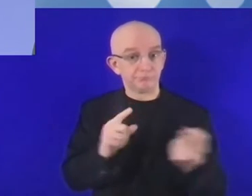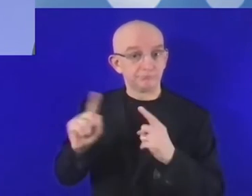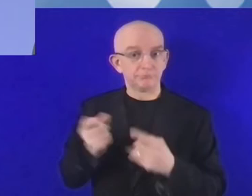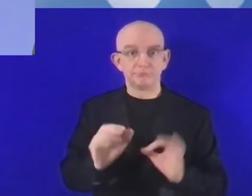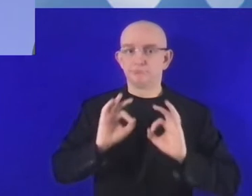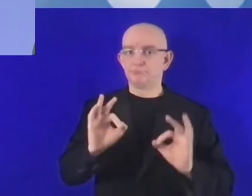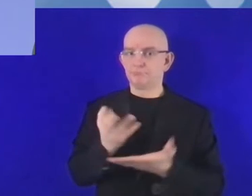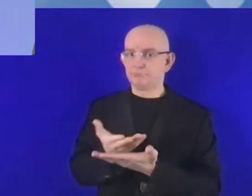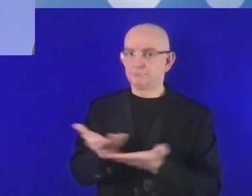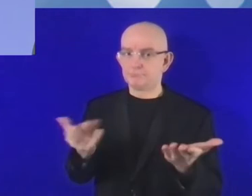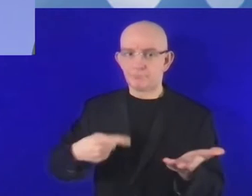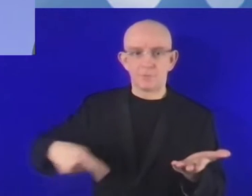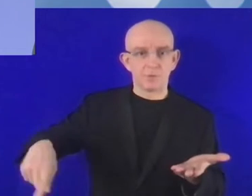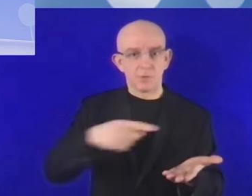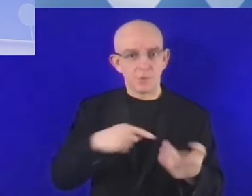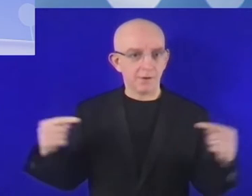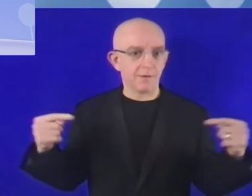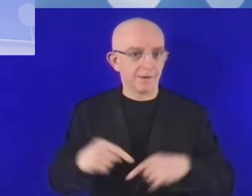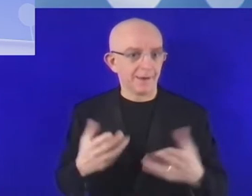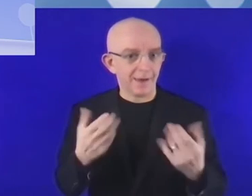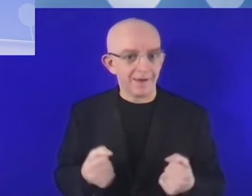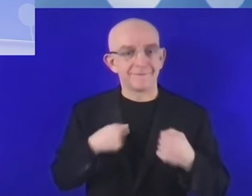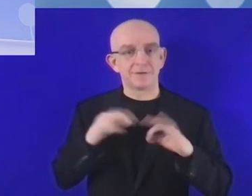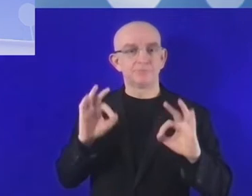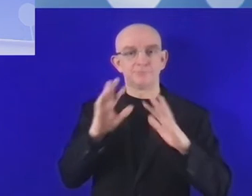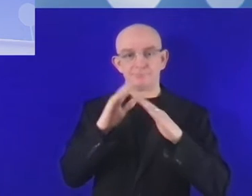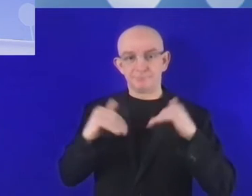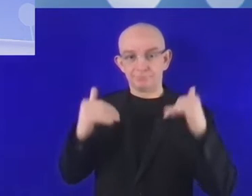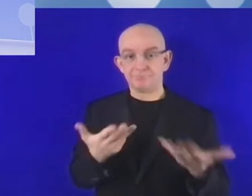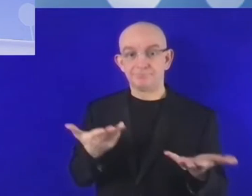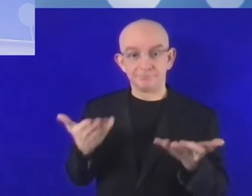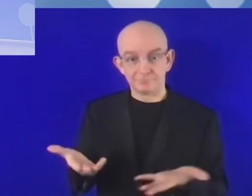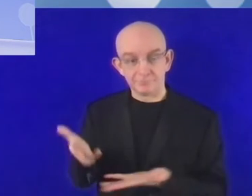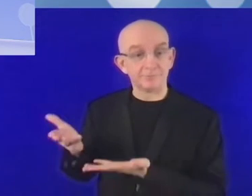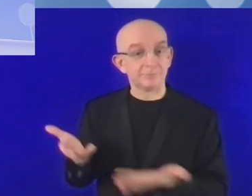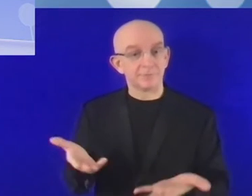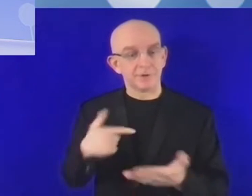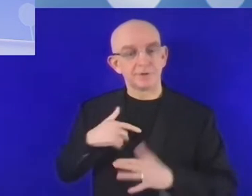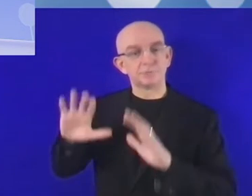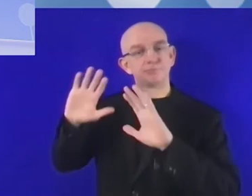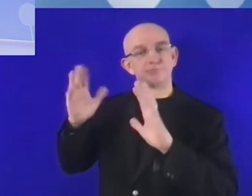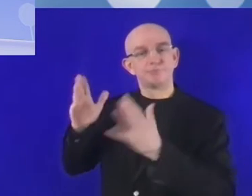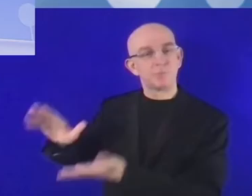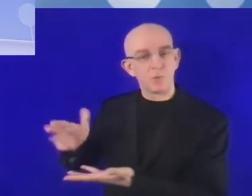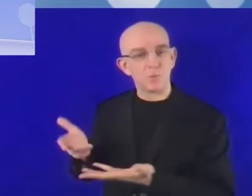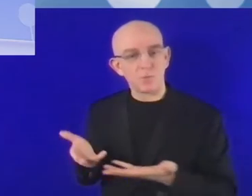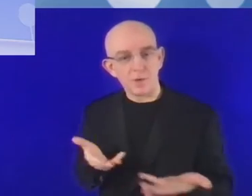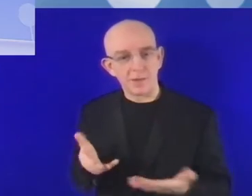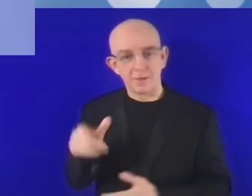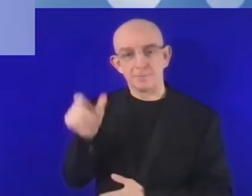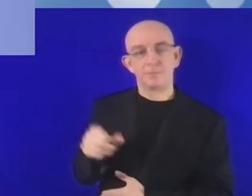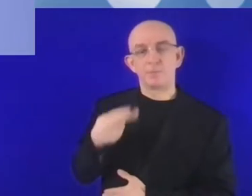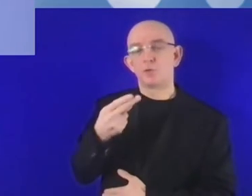And let's give a warm welcome to Ms. Huria Ali Mahdi, State Minister of Innovation and Technology, Ethiopia.